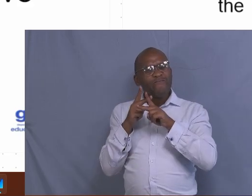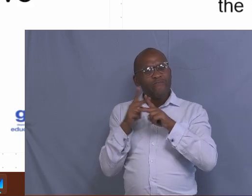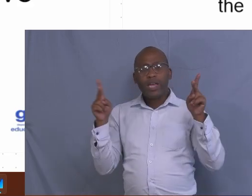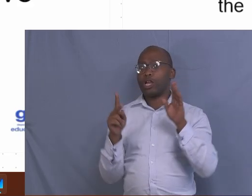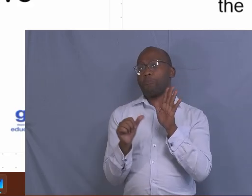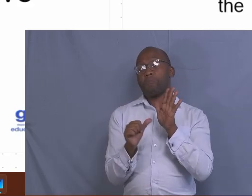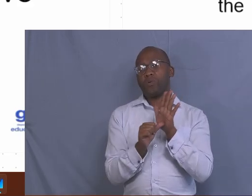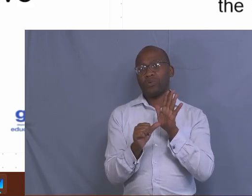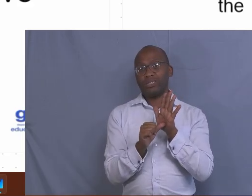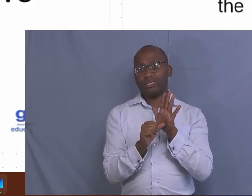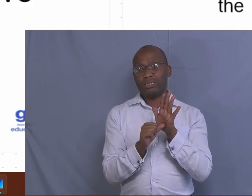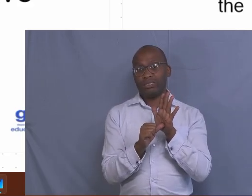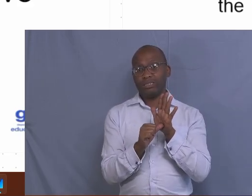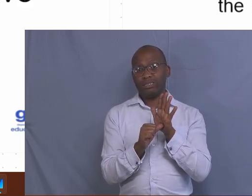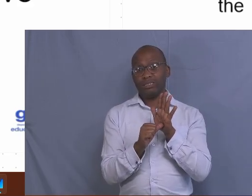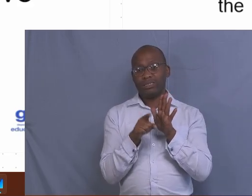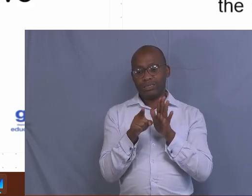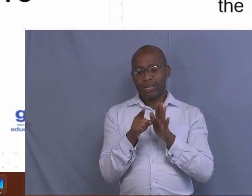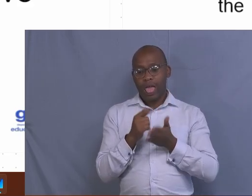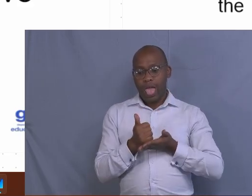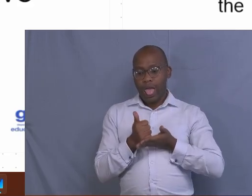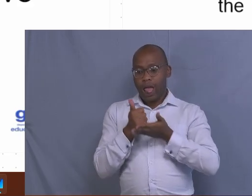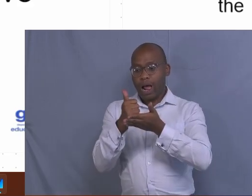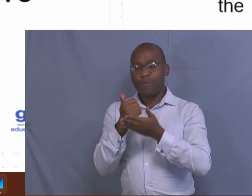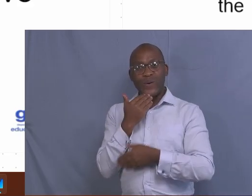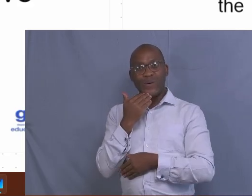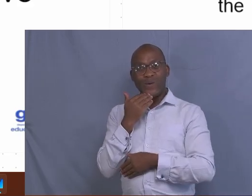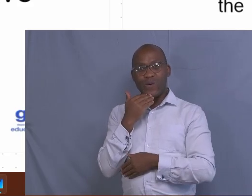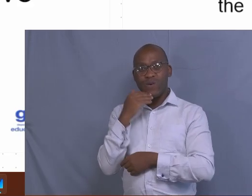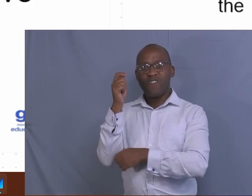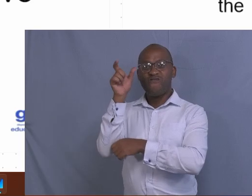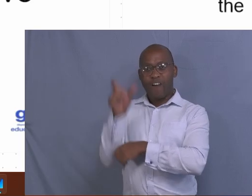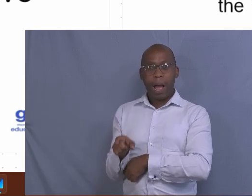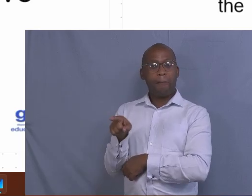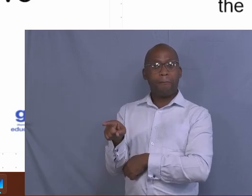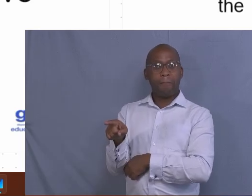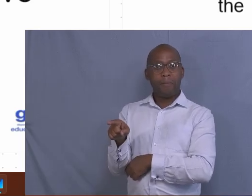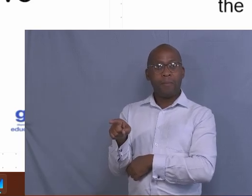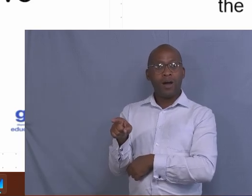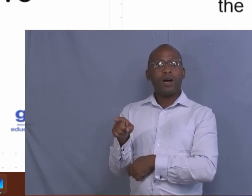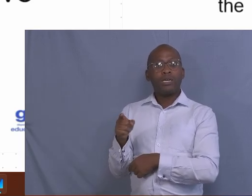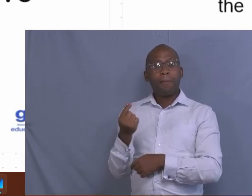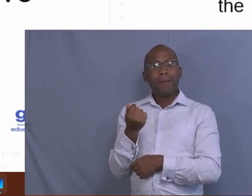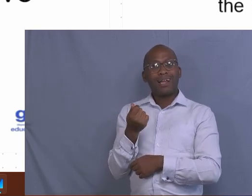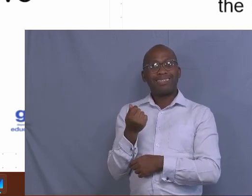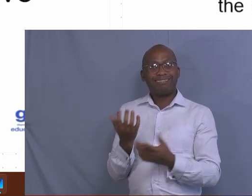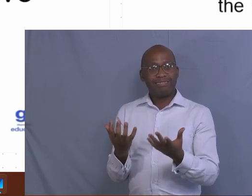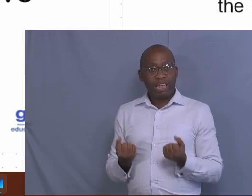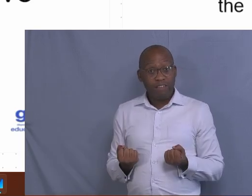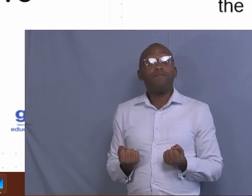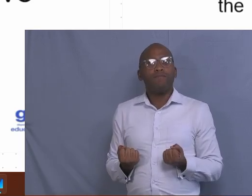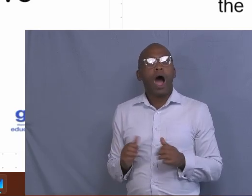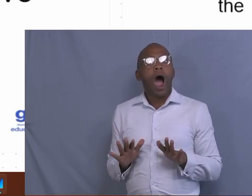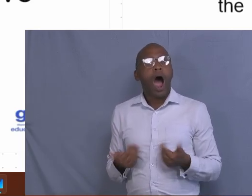make sure that the farmers do not spend too much time buying feed for animals. The reason number one